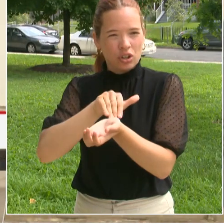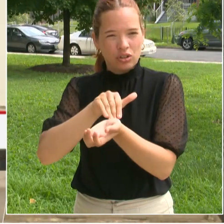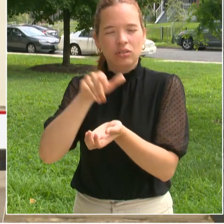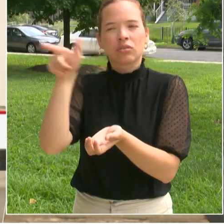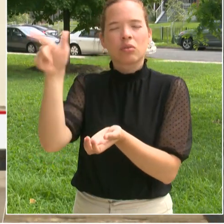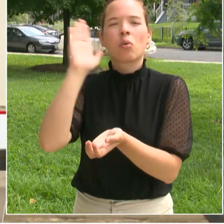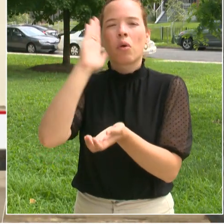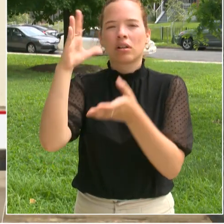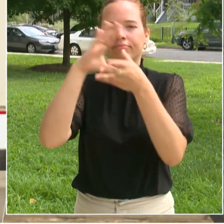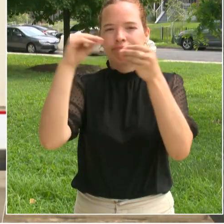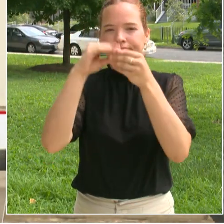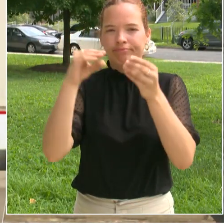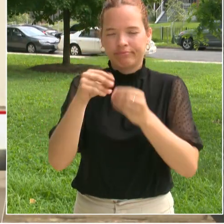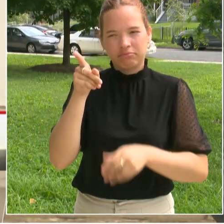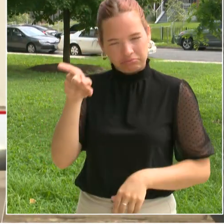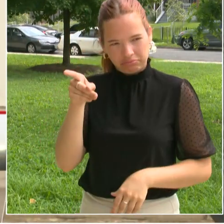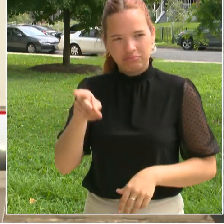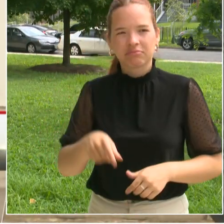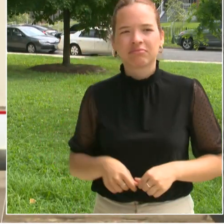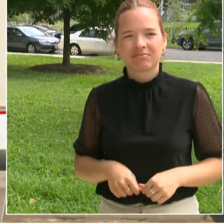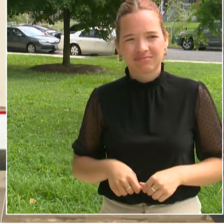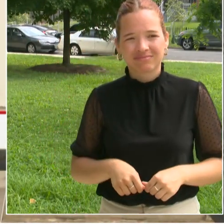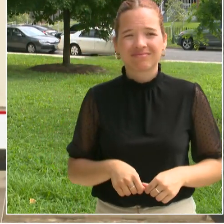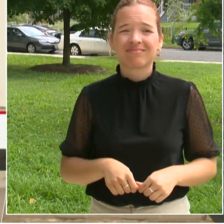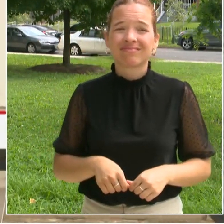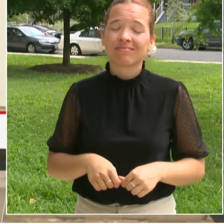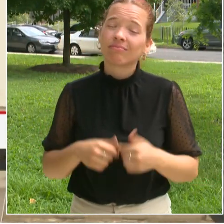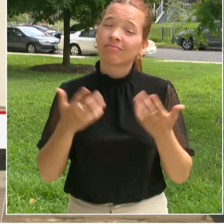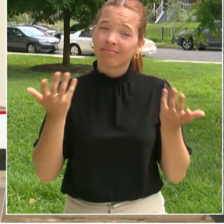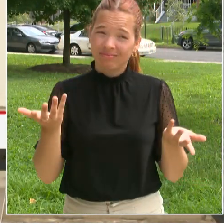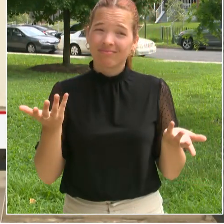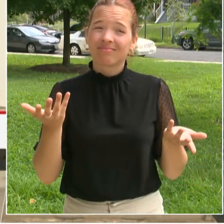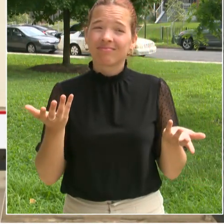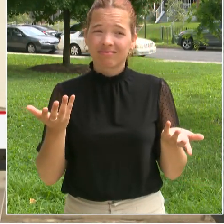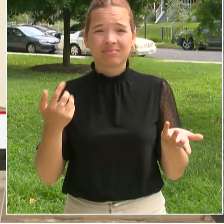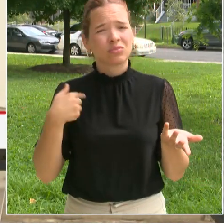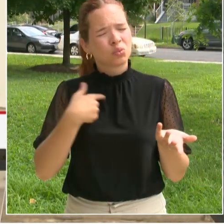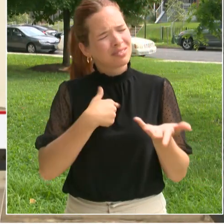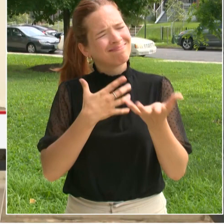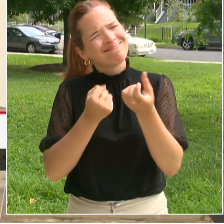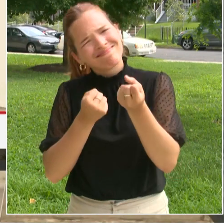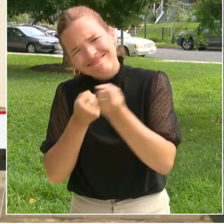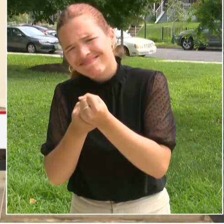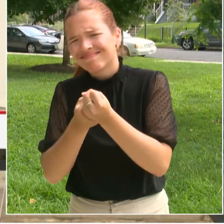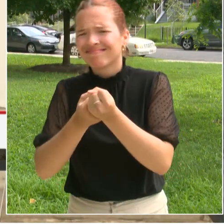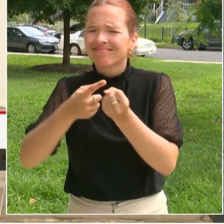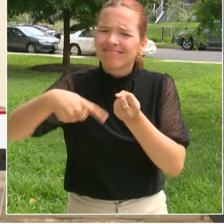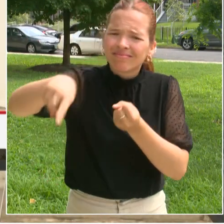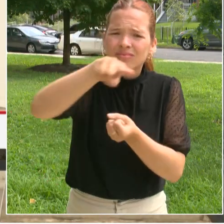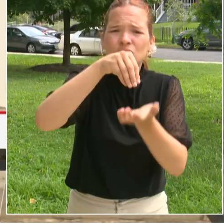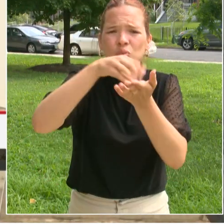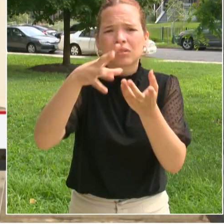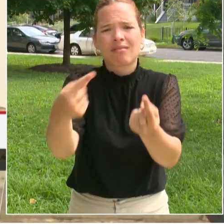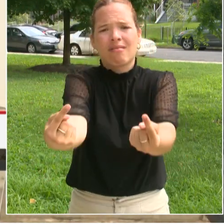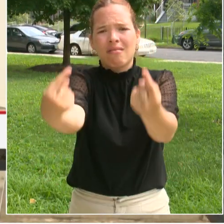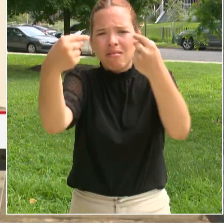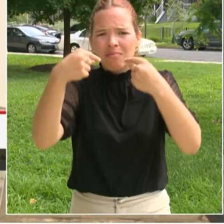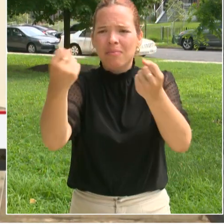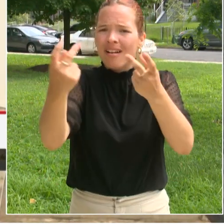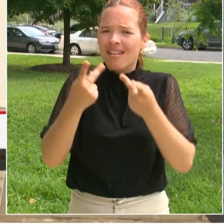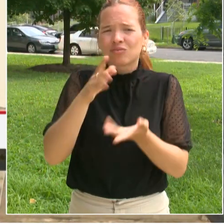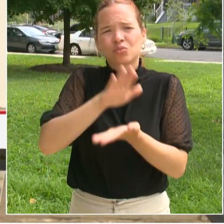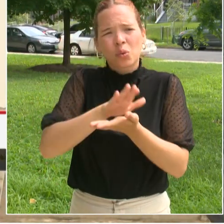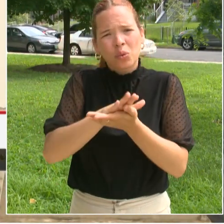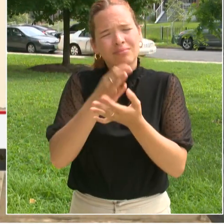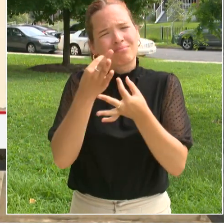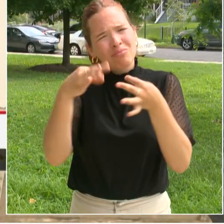as they come back to school safely, we want to be sure that you are aware of what's needed so you may hear from us